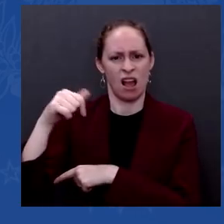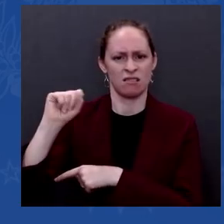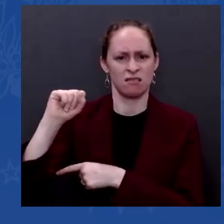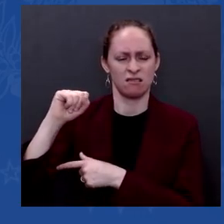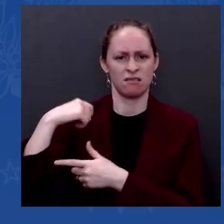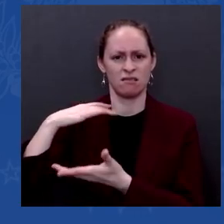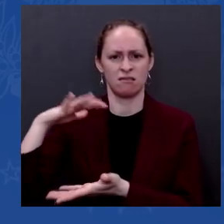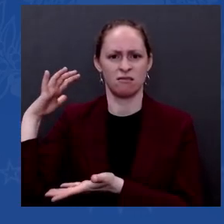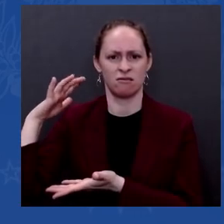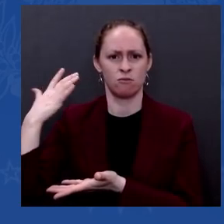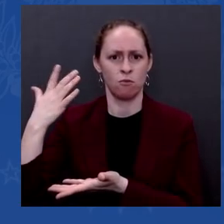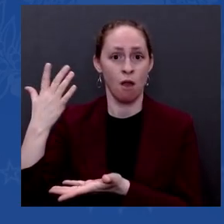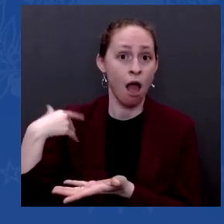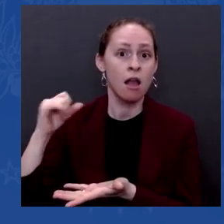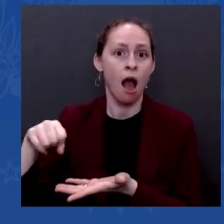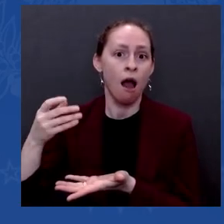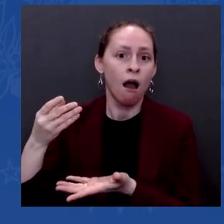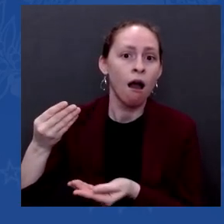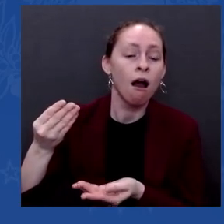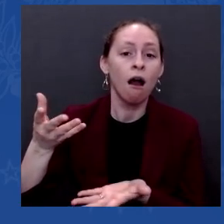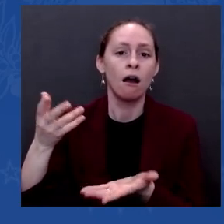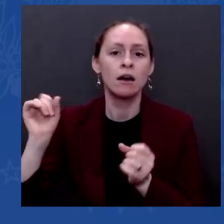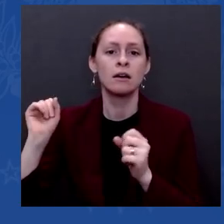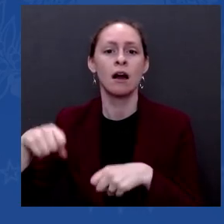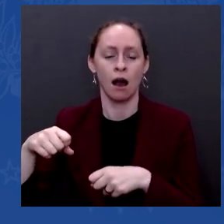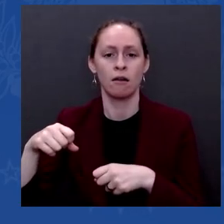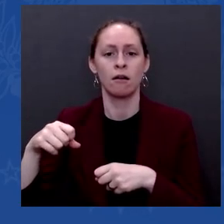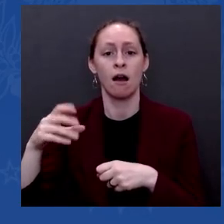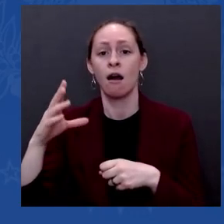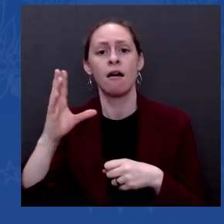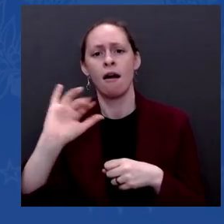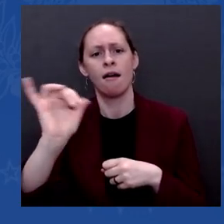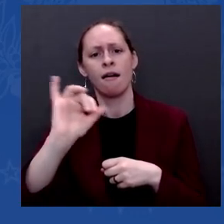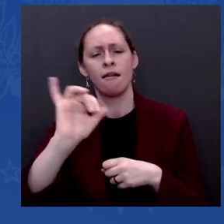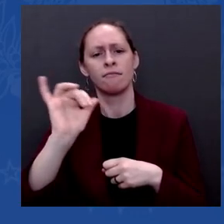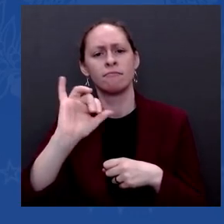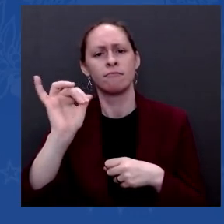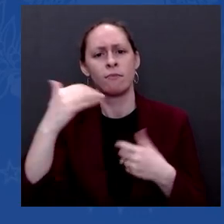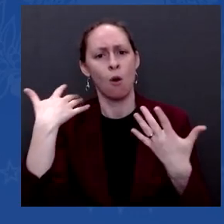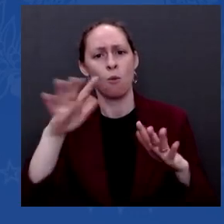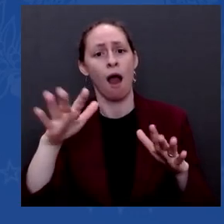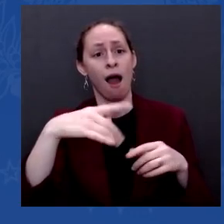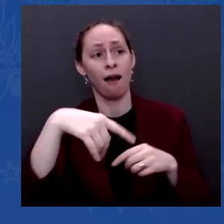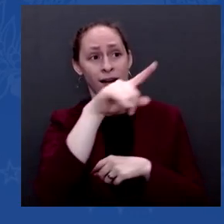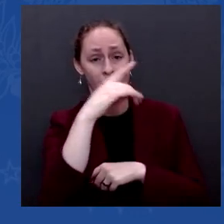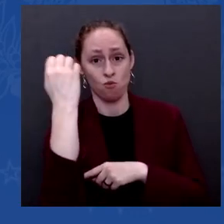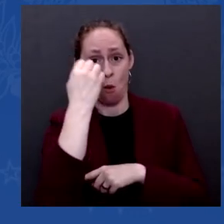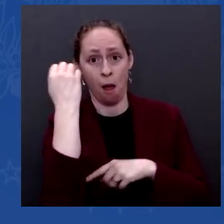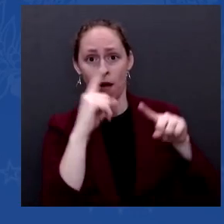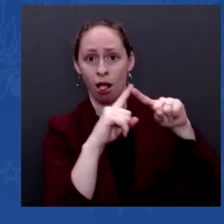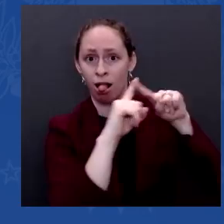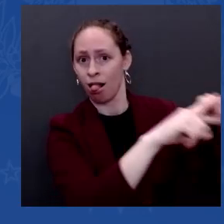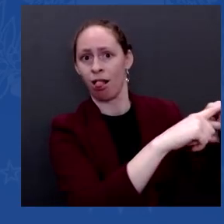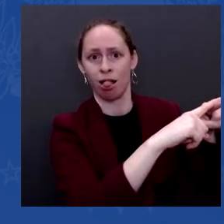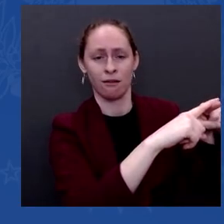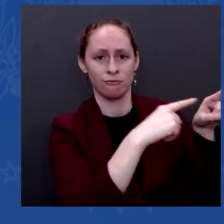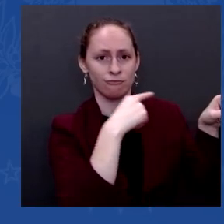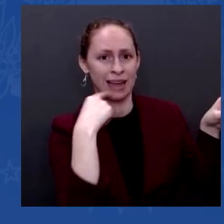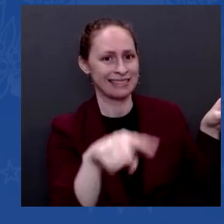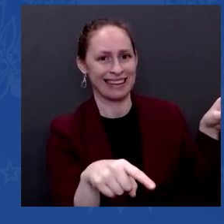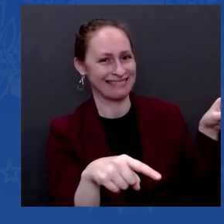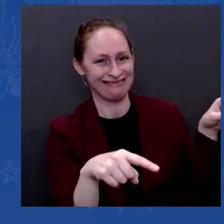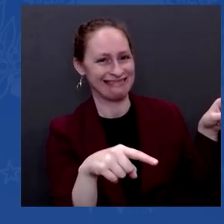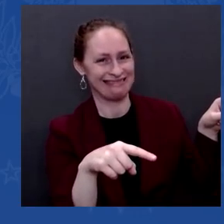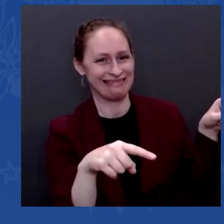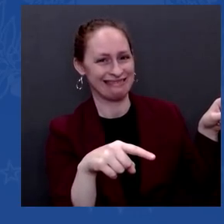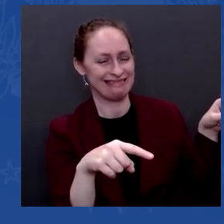be hard. It's going to be very hard. But I think that we have to deal with — for example, like I said, you have a circumstance where